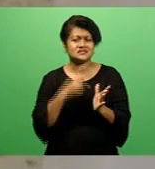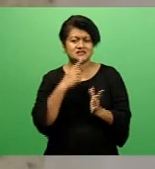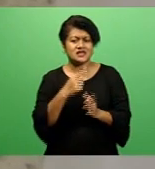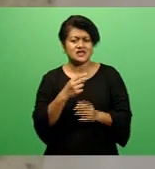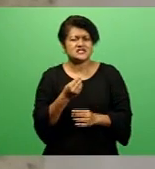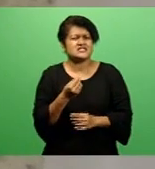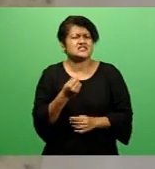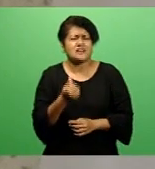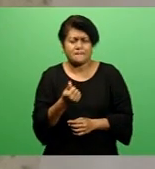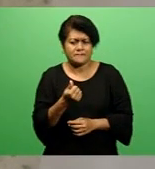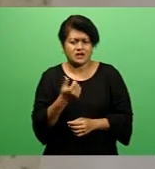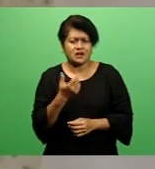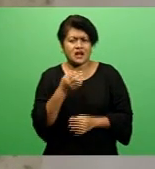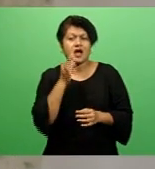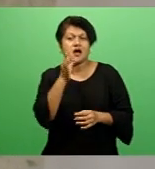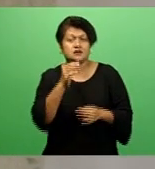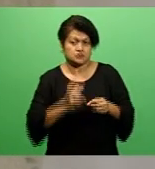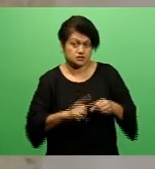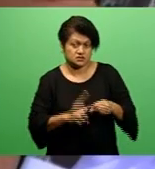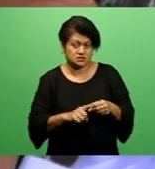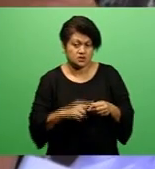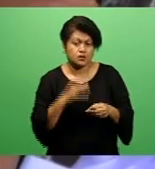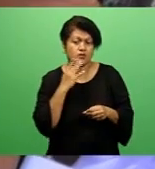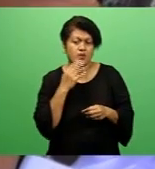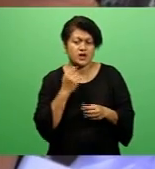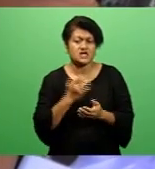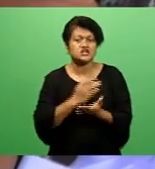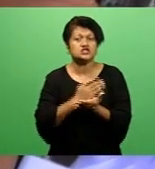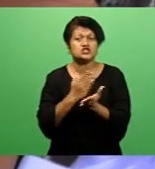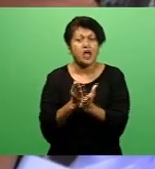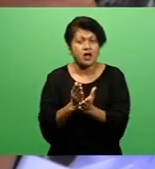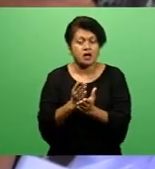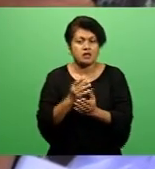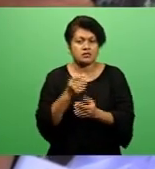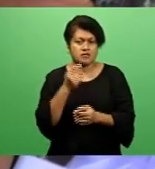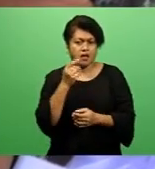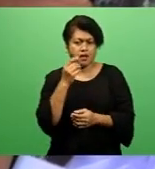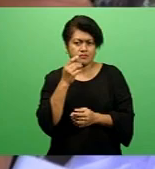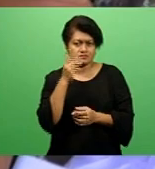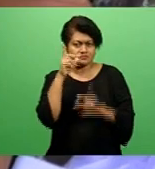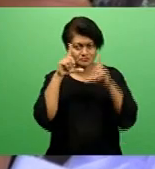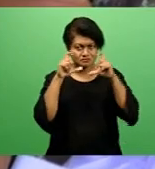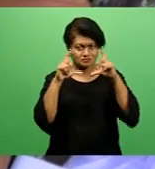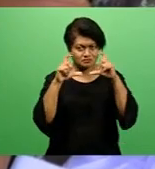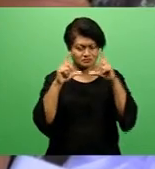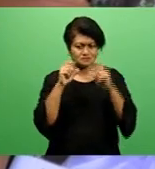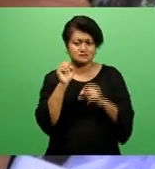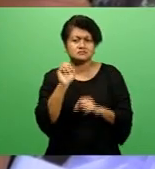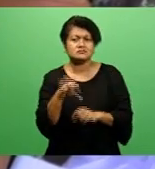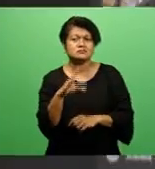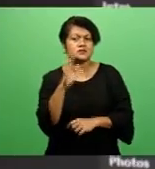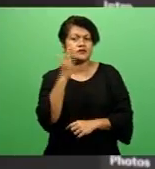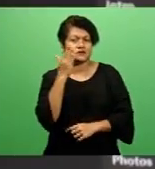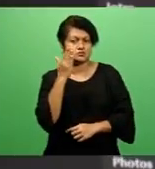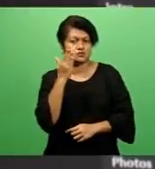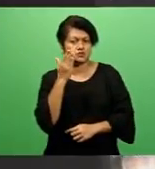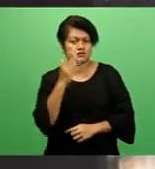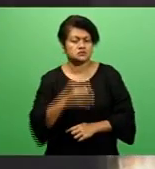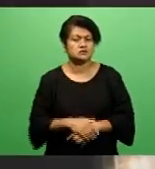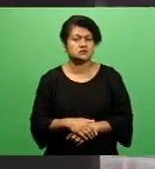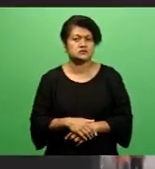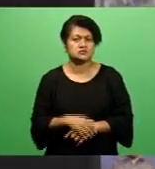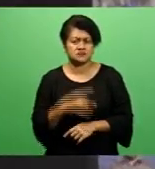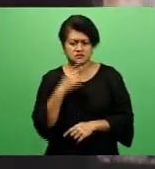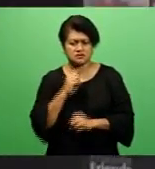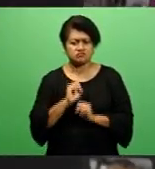question when he shared the picture. When asked why he didn't take the matter directly with the minister for education as opposed to splashing it